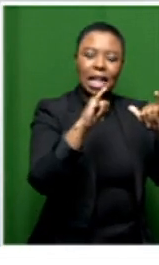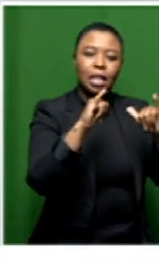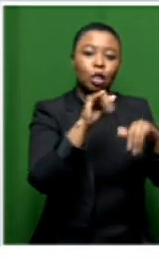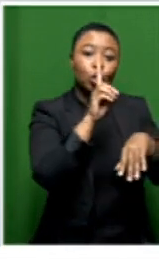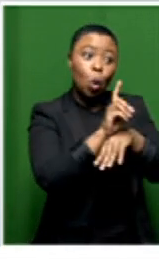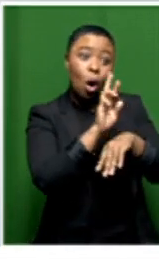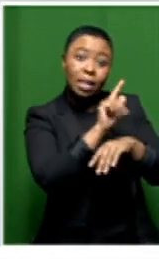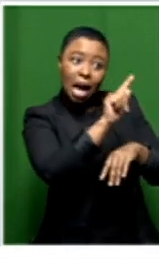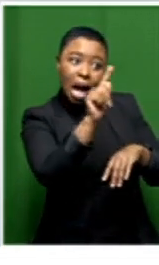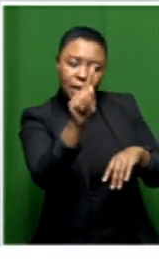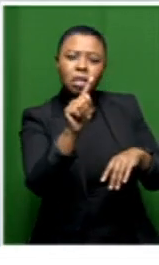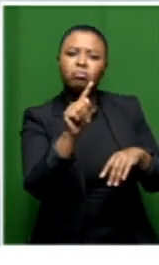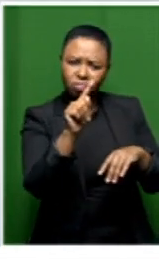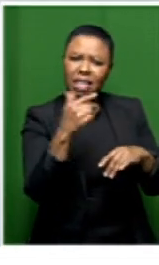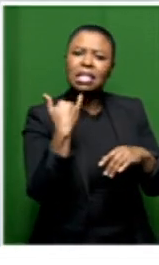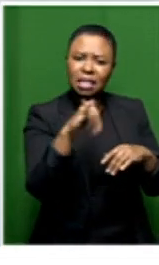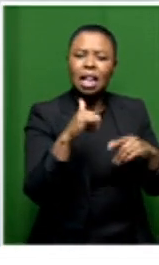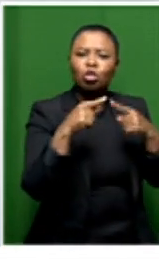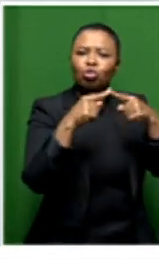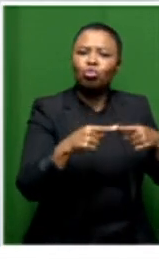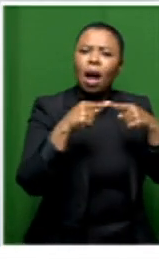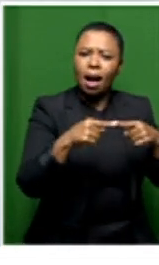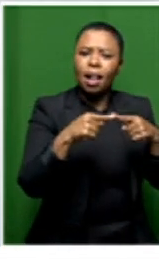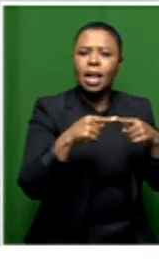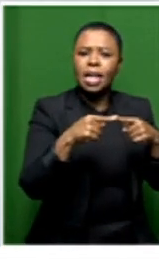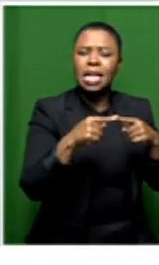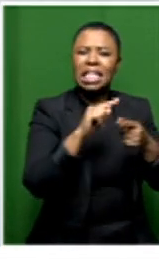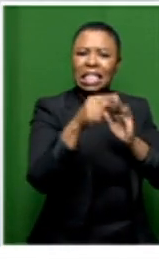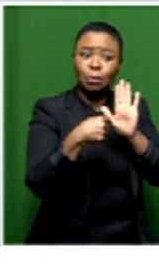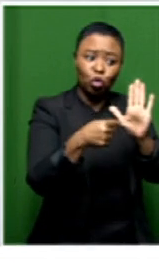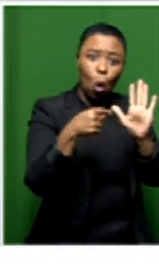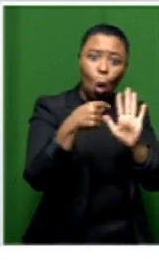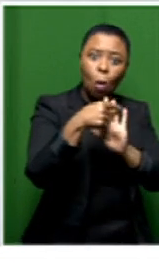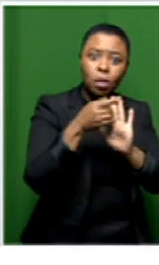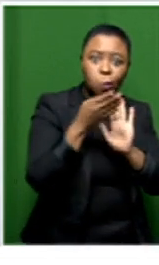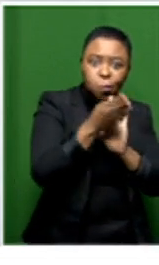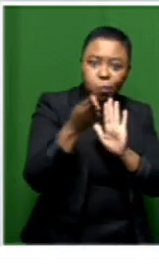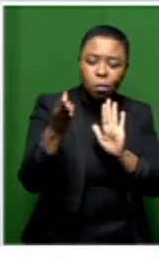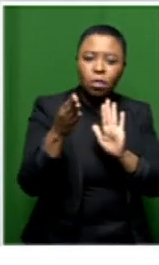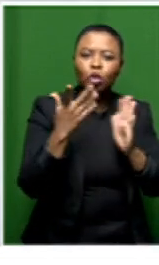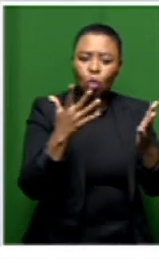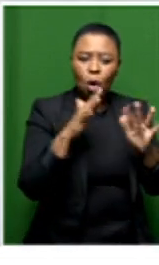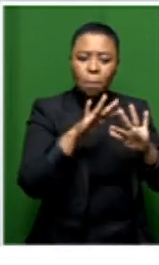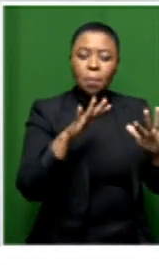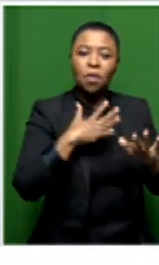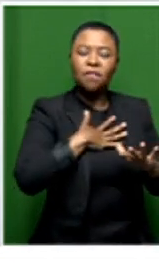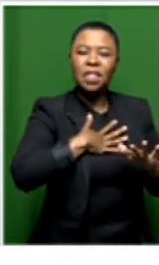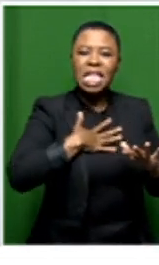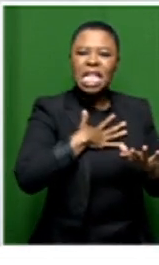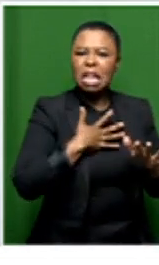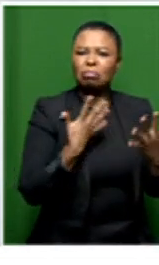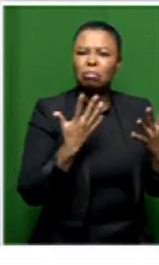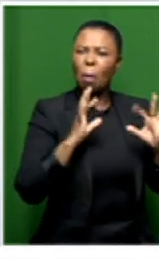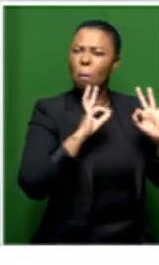baffled with some of these symptoms now the reason for that um and why people feel that they're not um properly